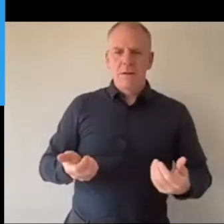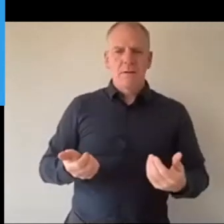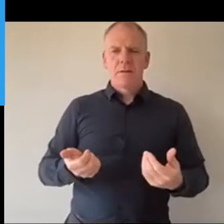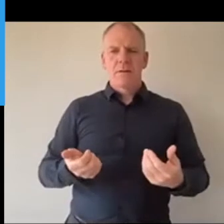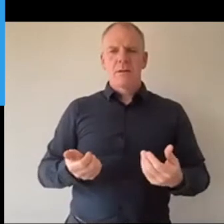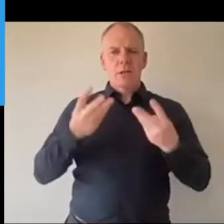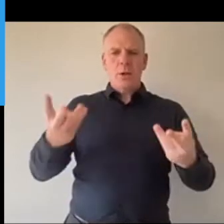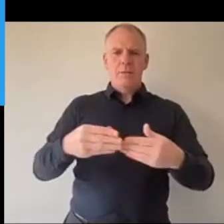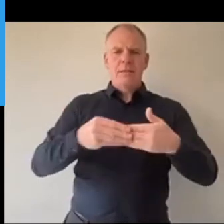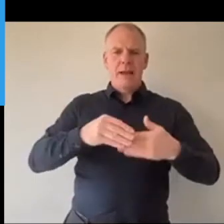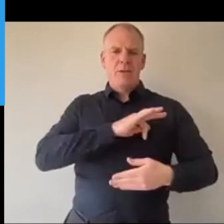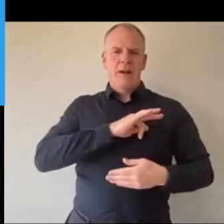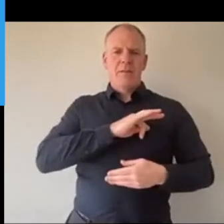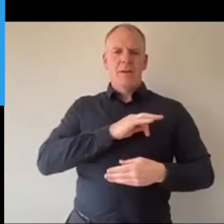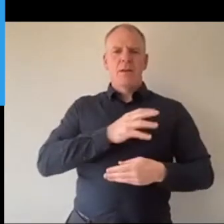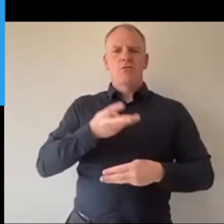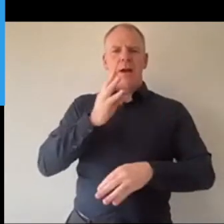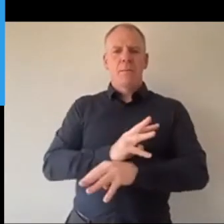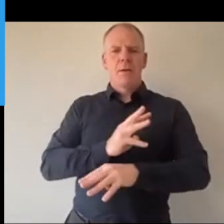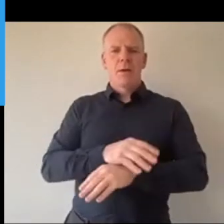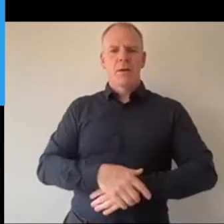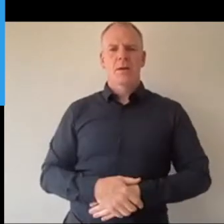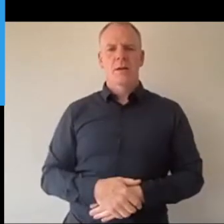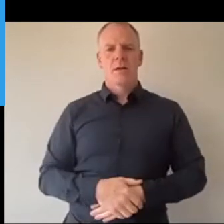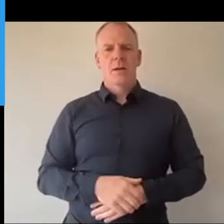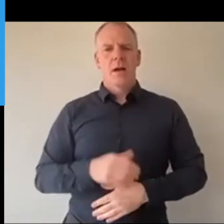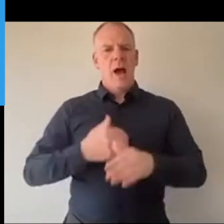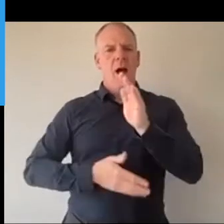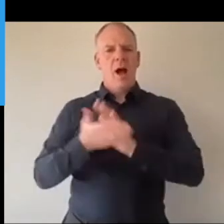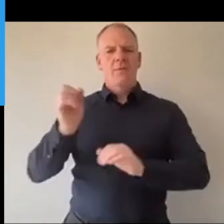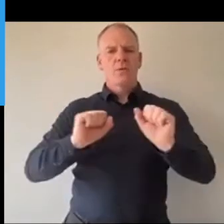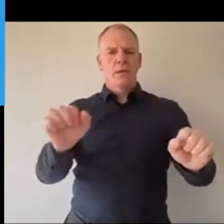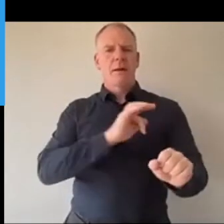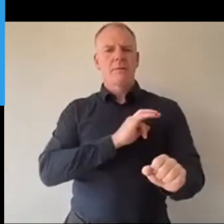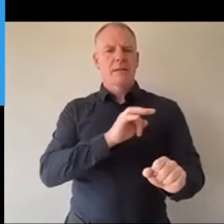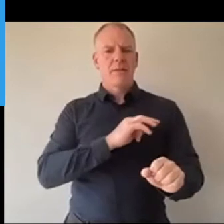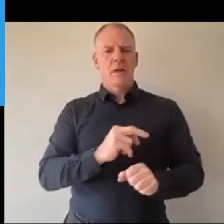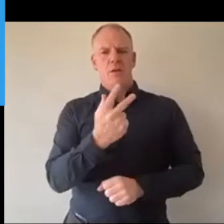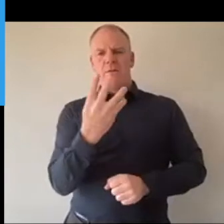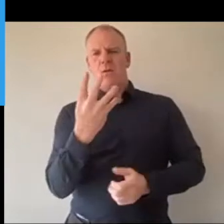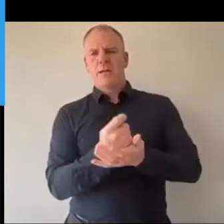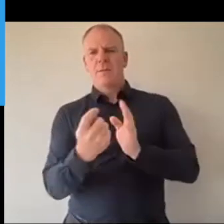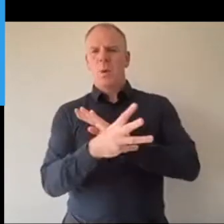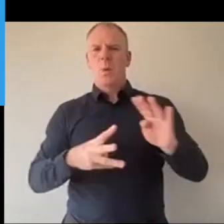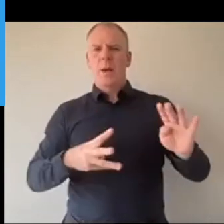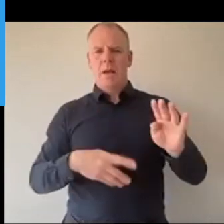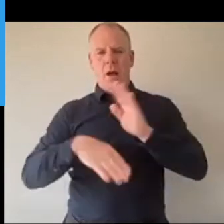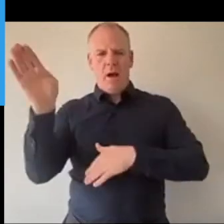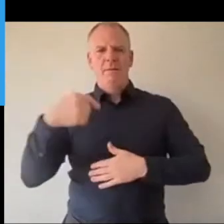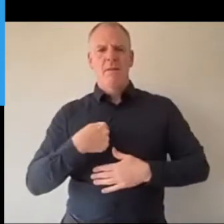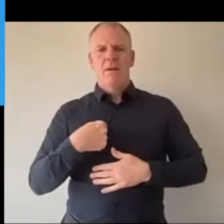to go to the gym when they were open, like, three to four times a week. And it was just, you know, my daily routine, part of my lifestyle.